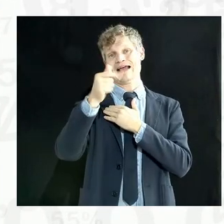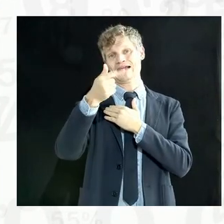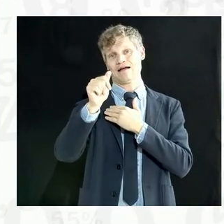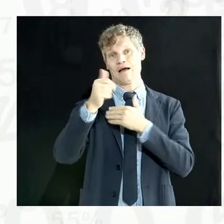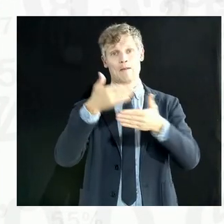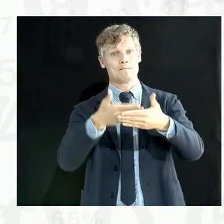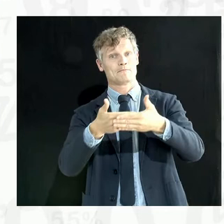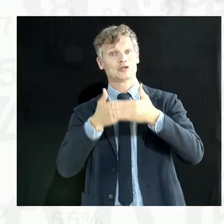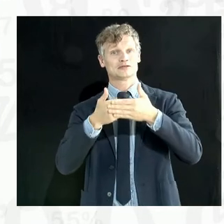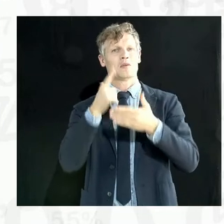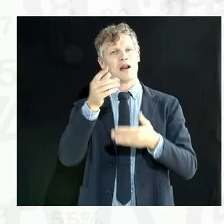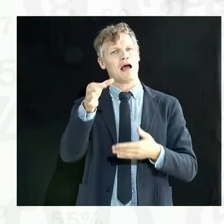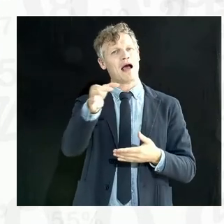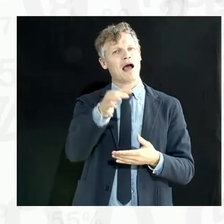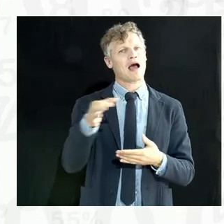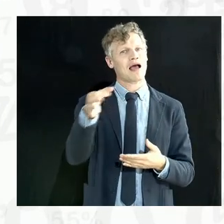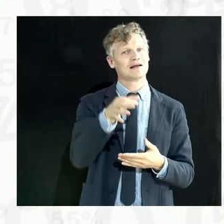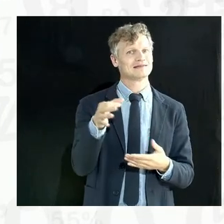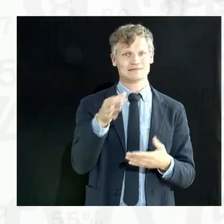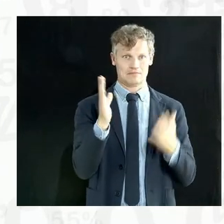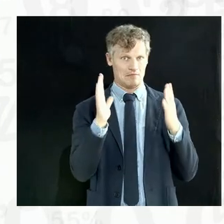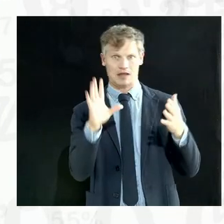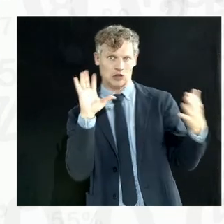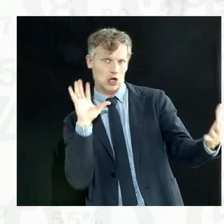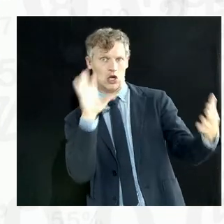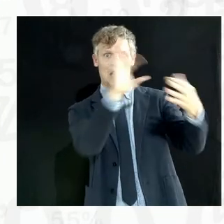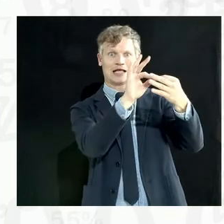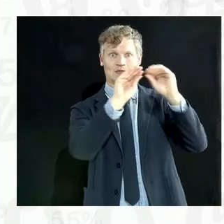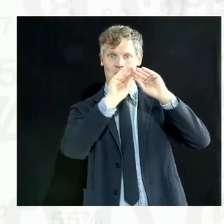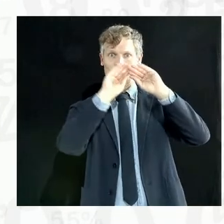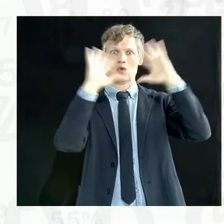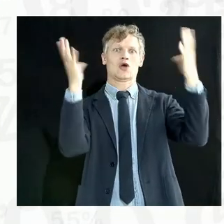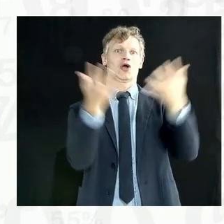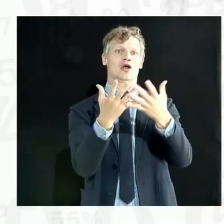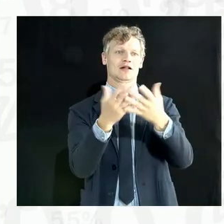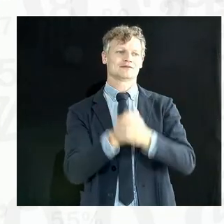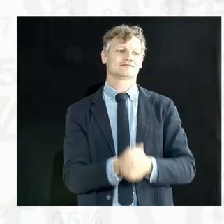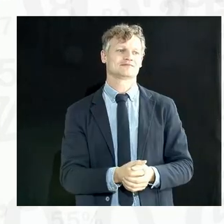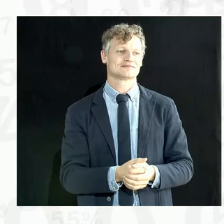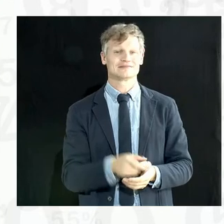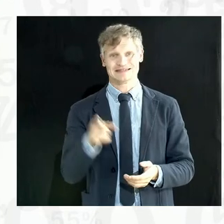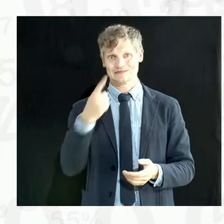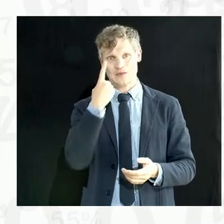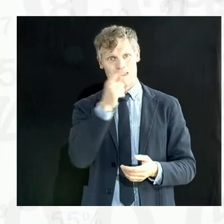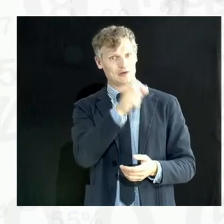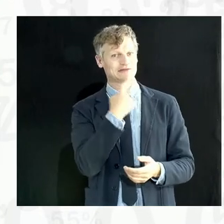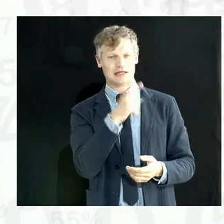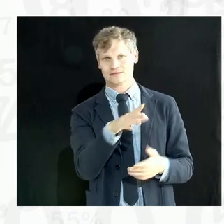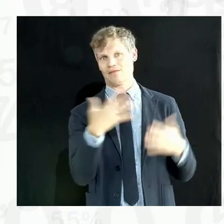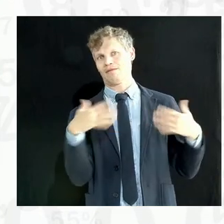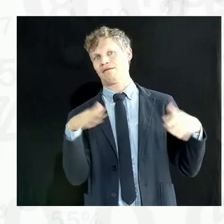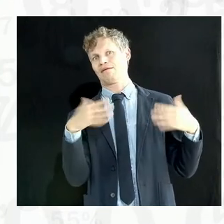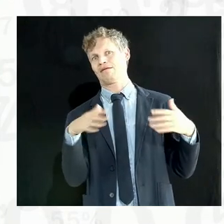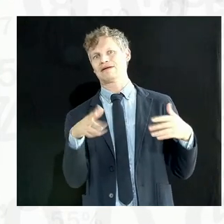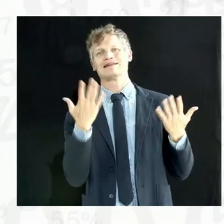and data exchange with the rest of the world is paramount. And you already had a little trailer that she's brilliant. So, speaking from Mauritius,